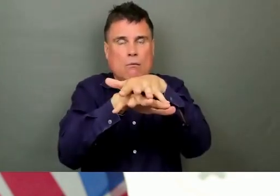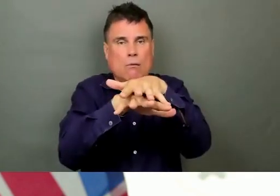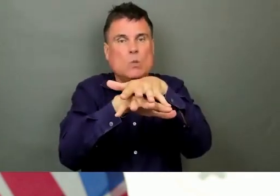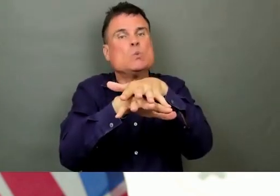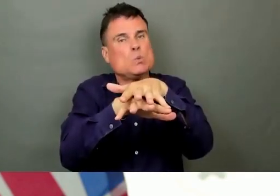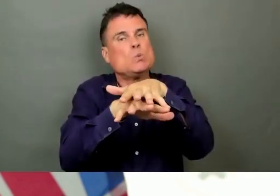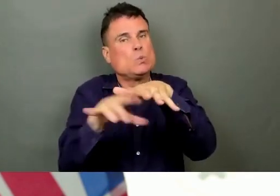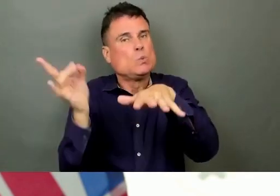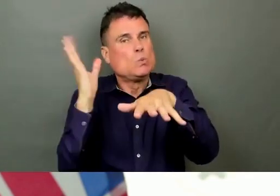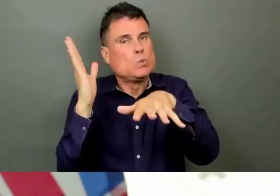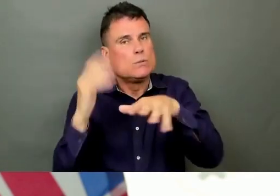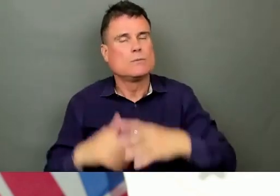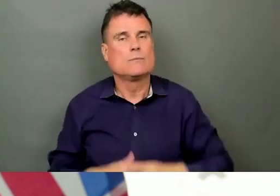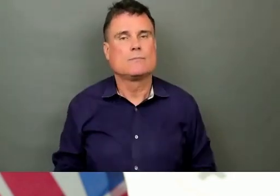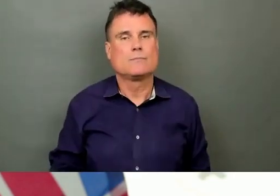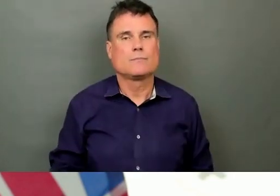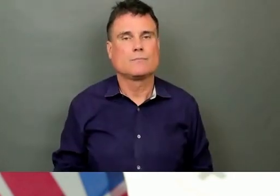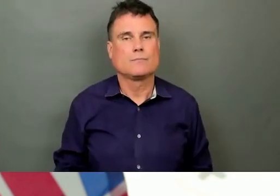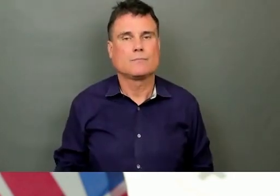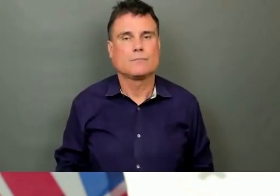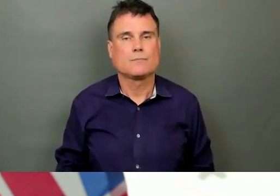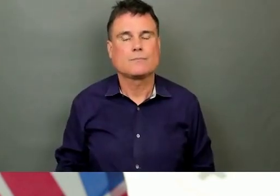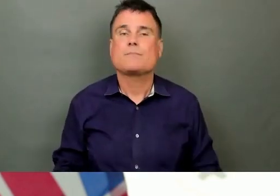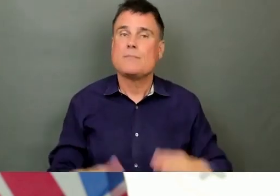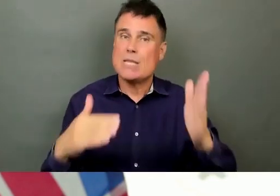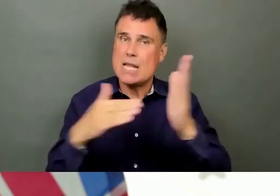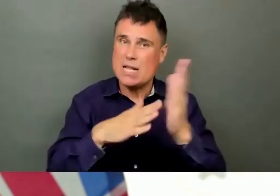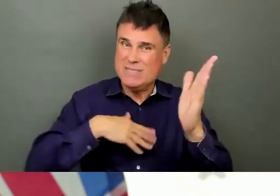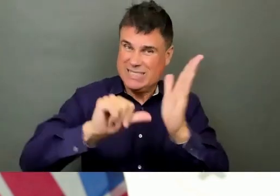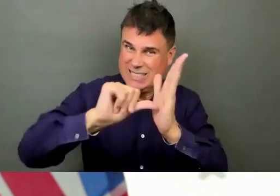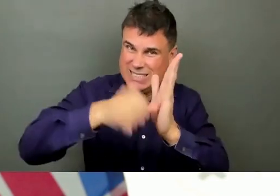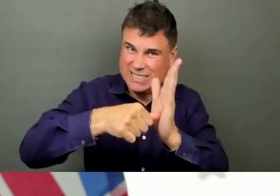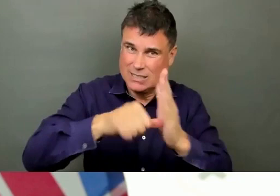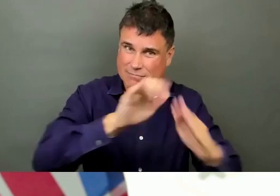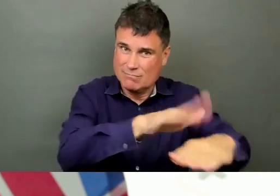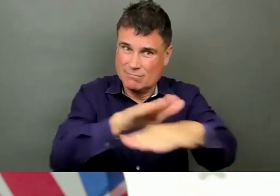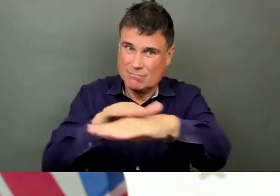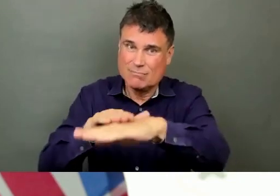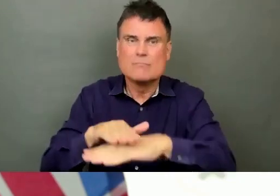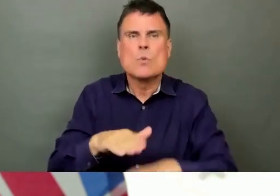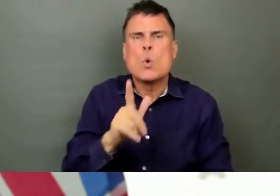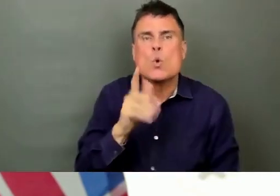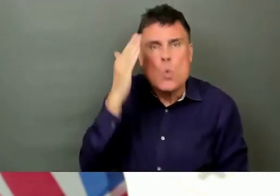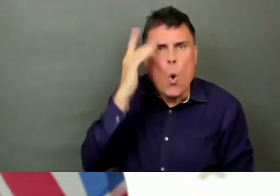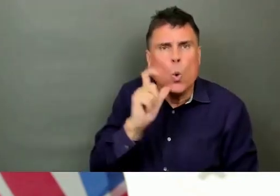from these exposures. Thank you very much. Back to Minister Dix.